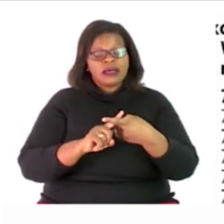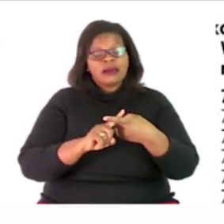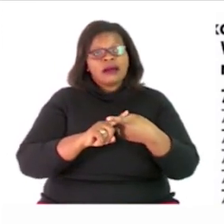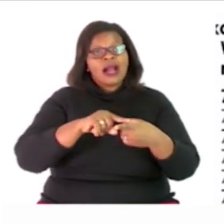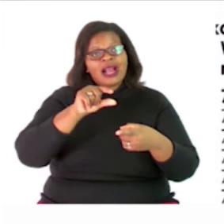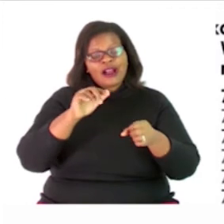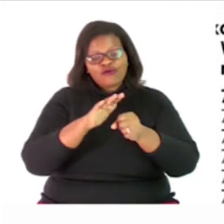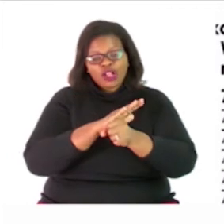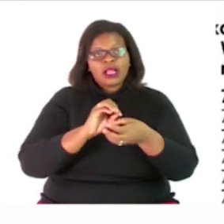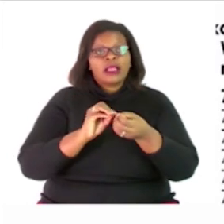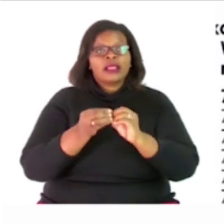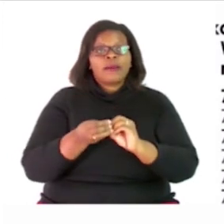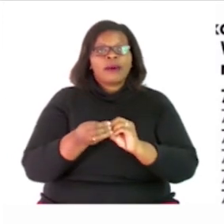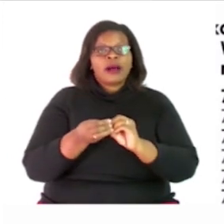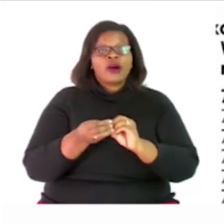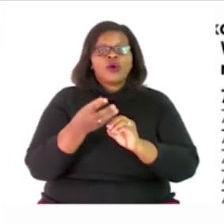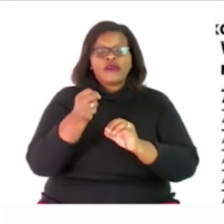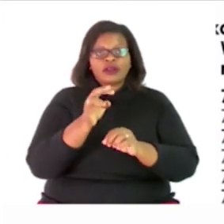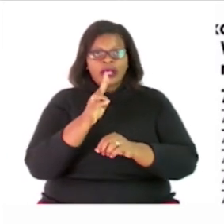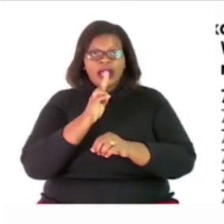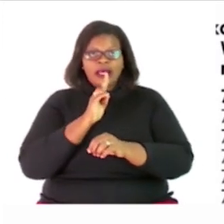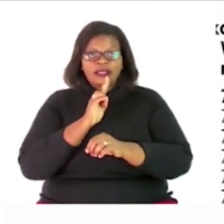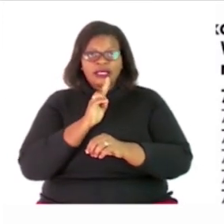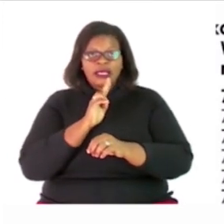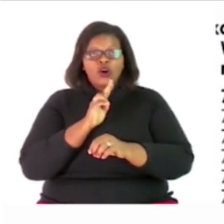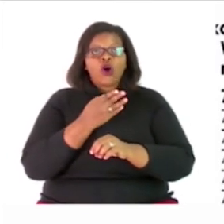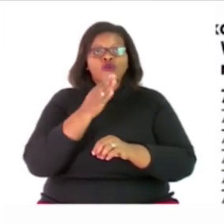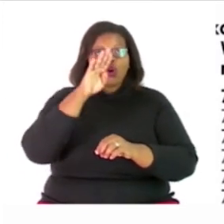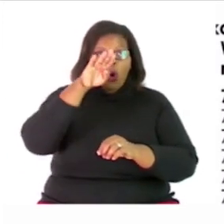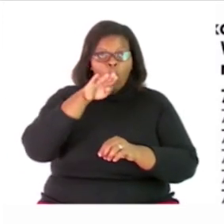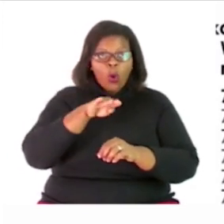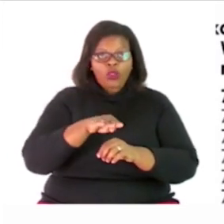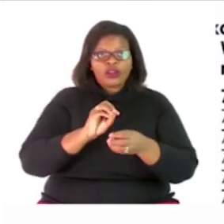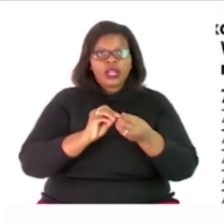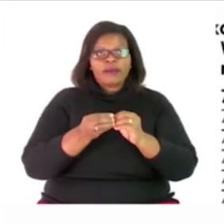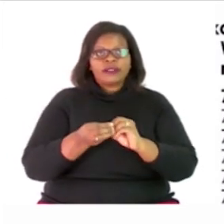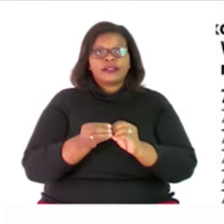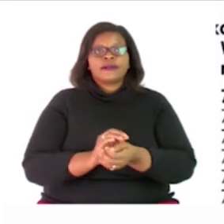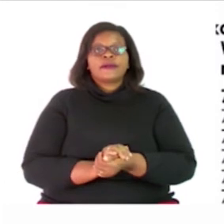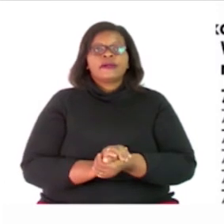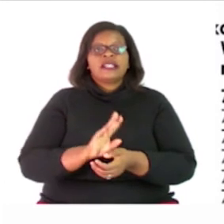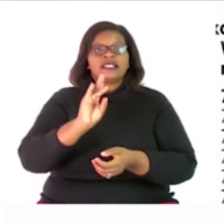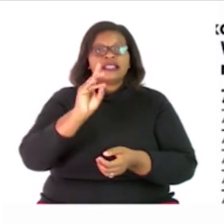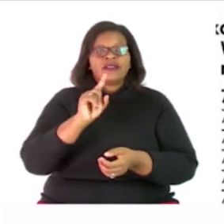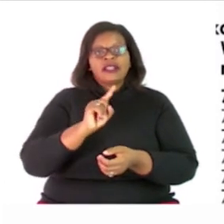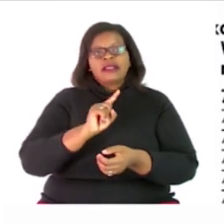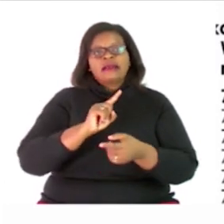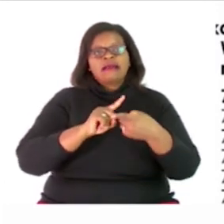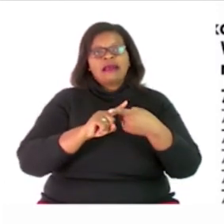number we find the answer of those numbers 7 times 1